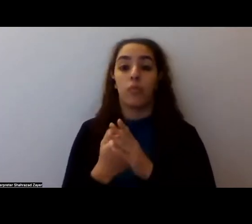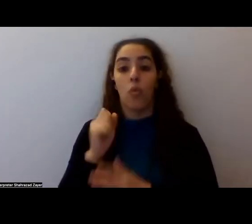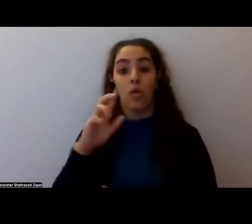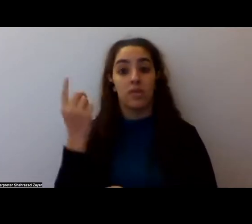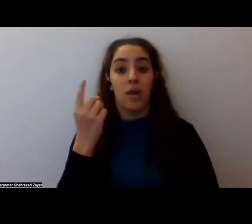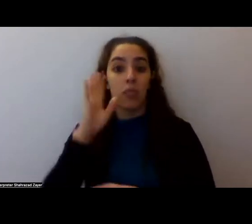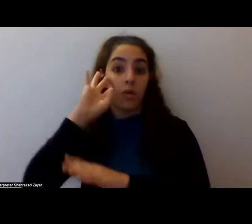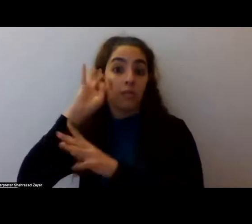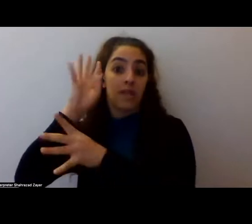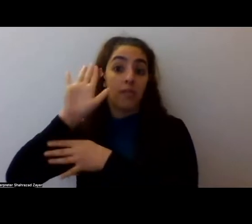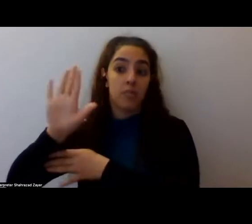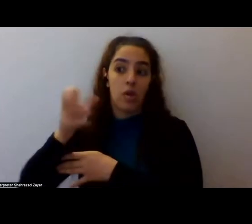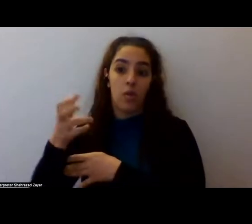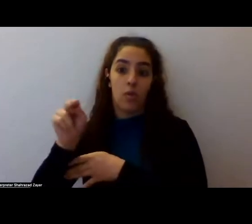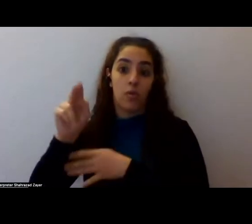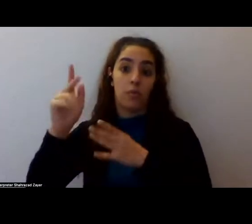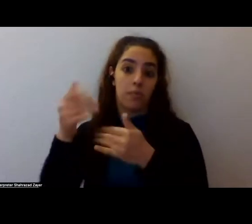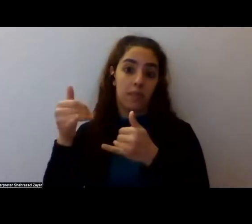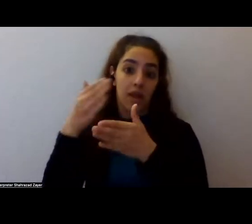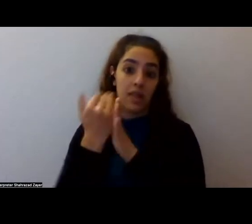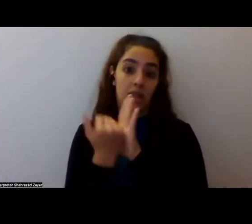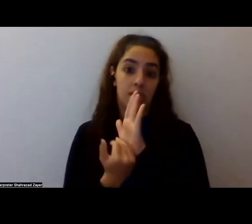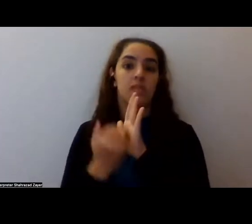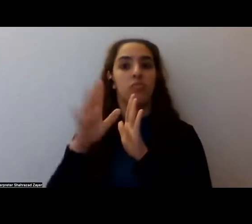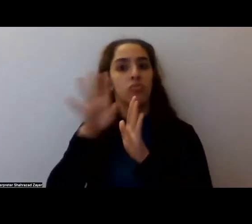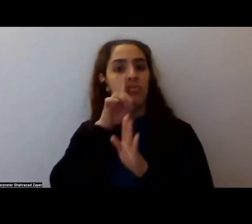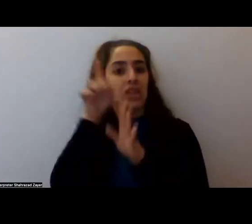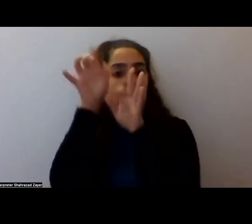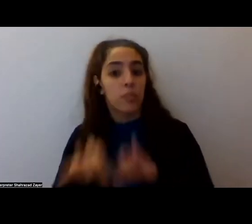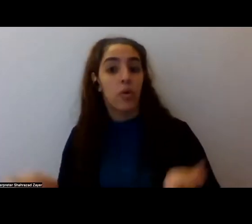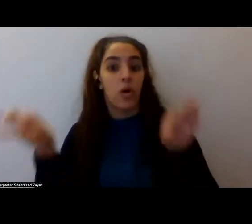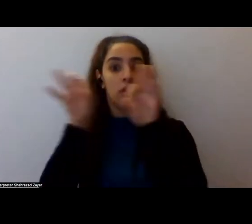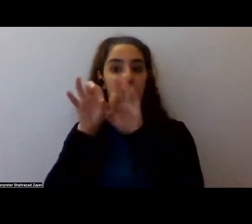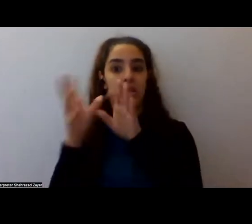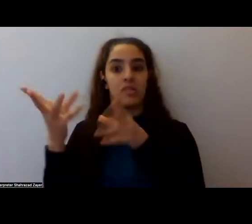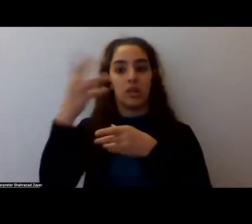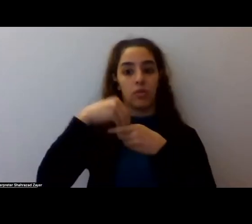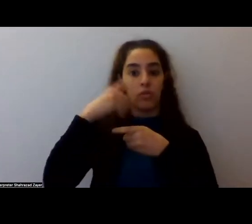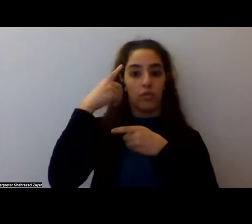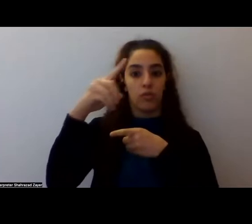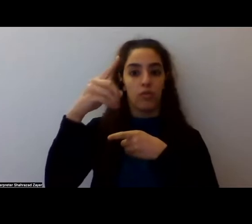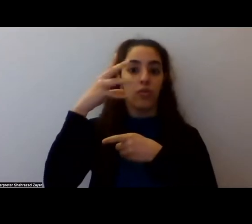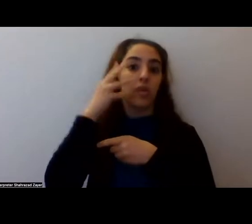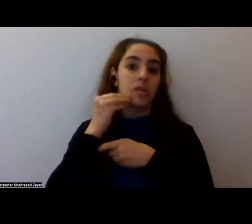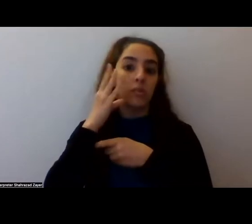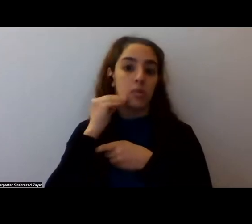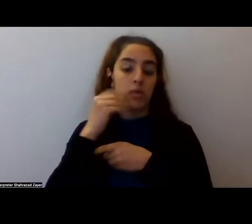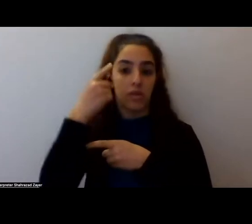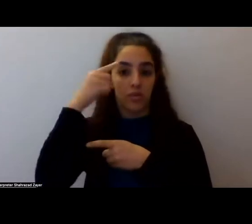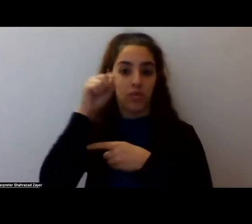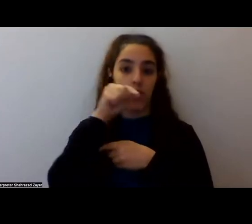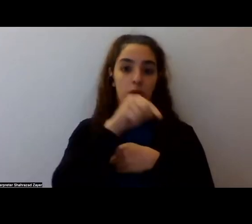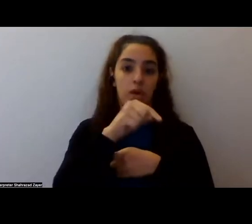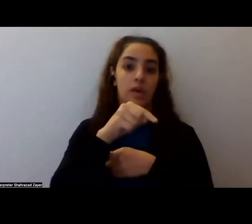component to the psychedelic experience. Um, to kind of allow for the brain to, uh,